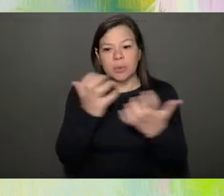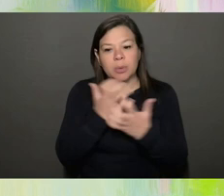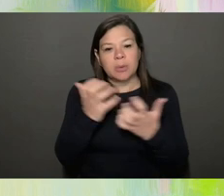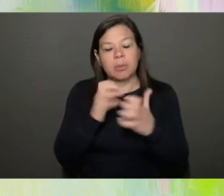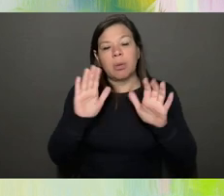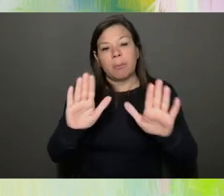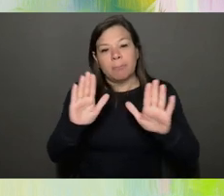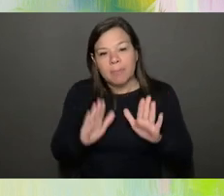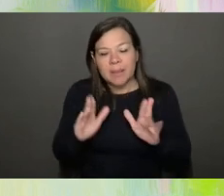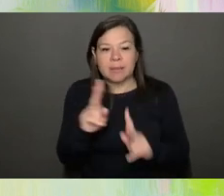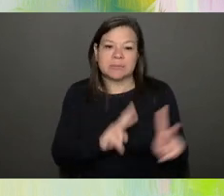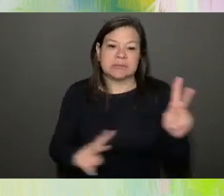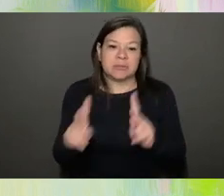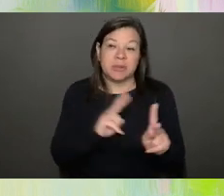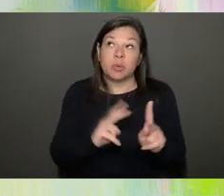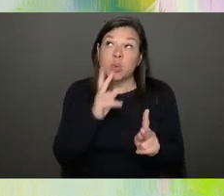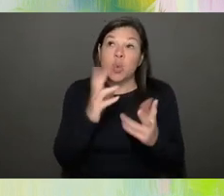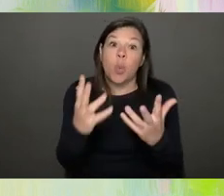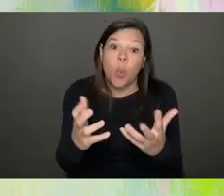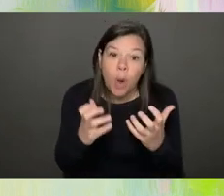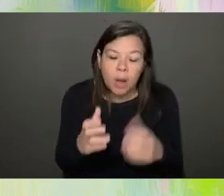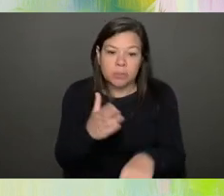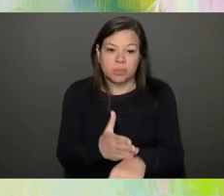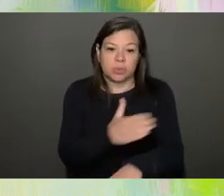want to change and improve health care.